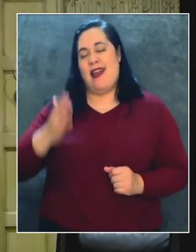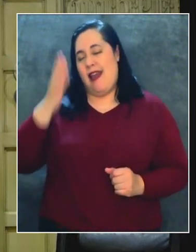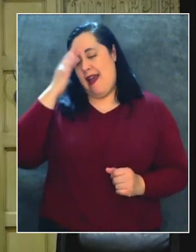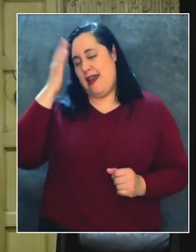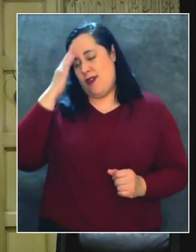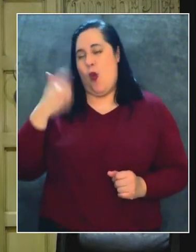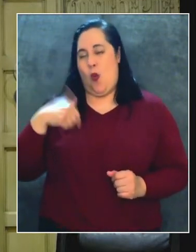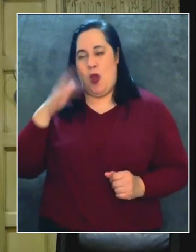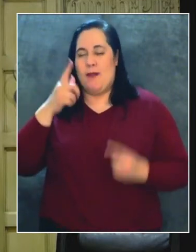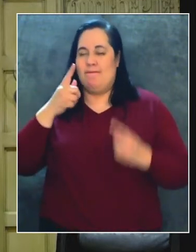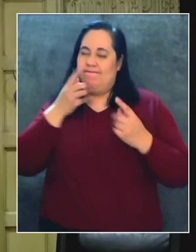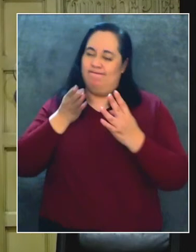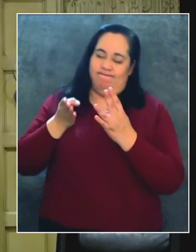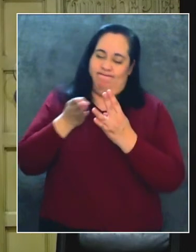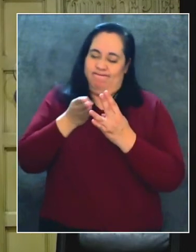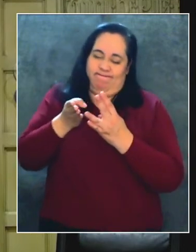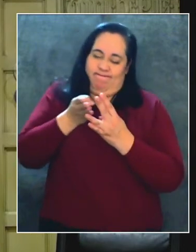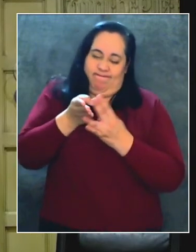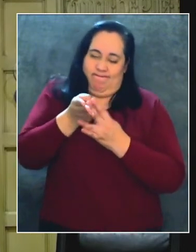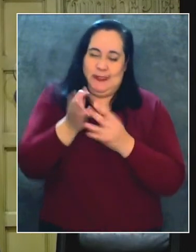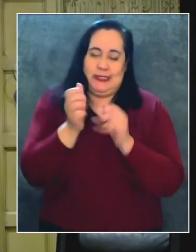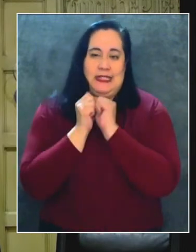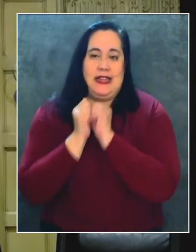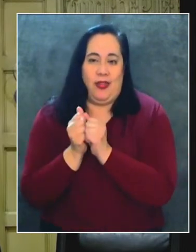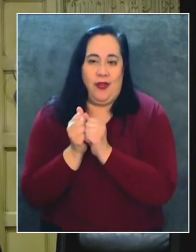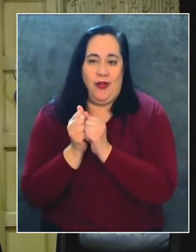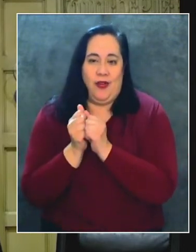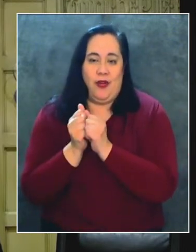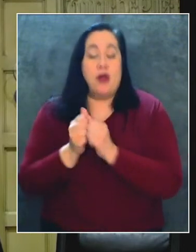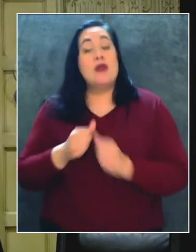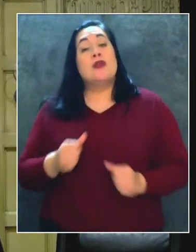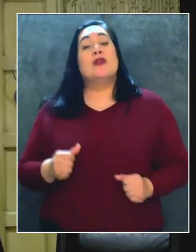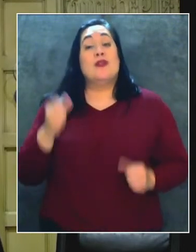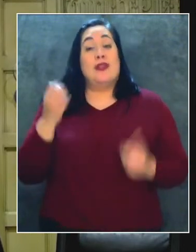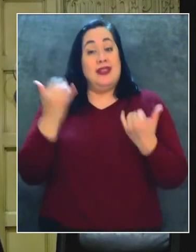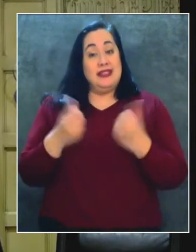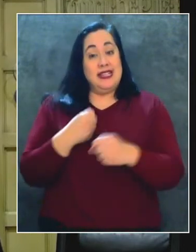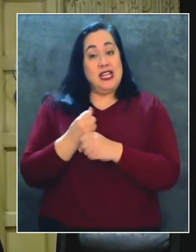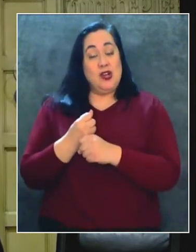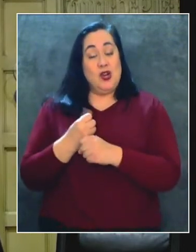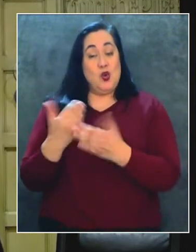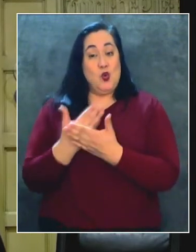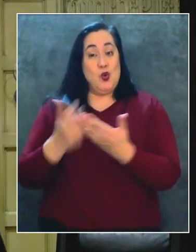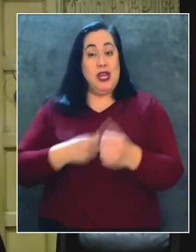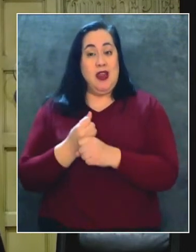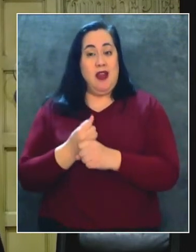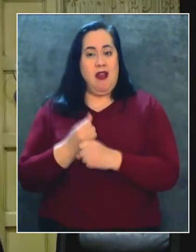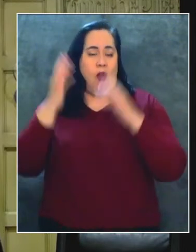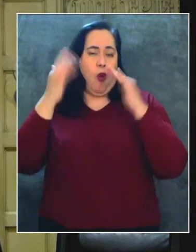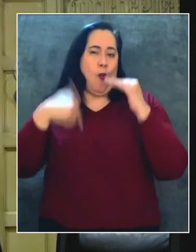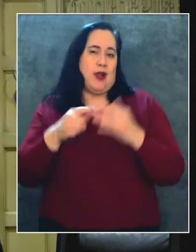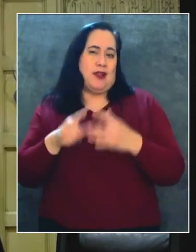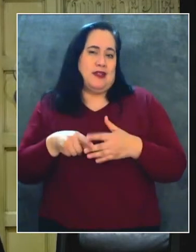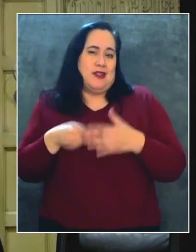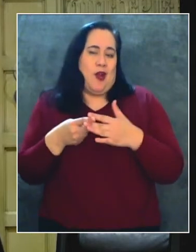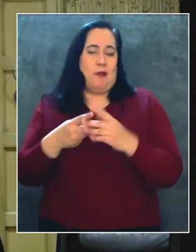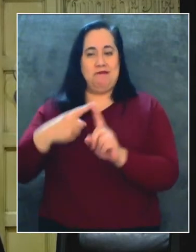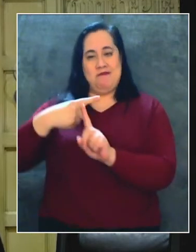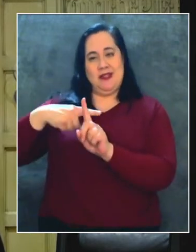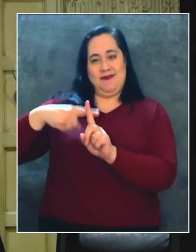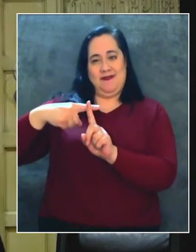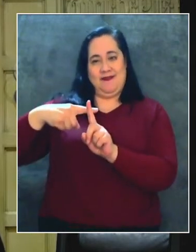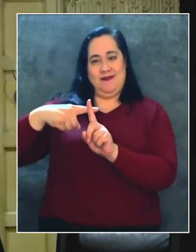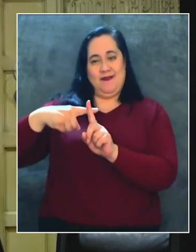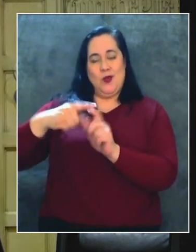superaremos esto juntos. Entonces, este año nuevo, empecemos de manera positiva,